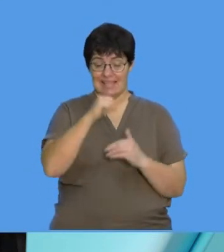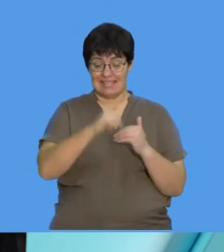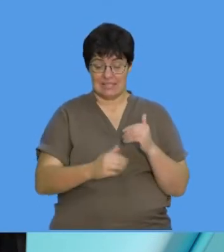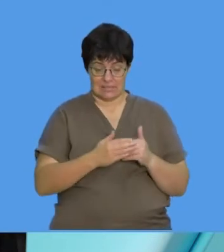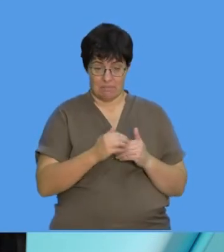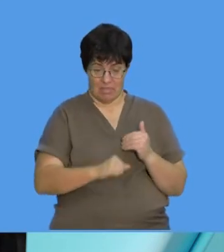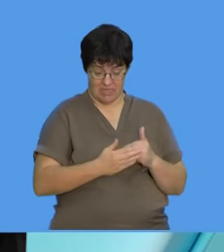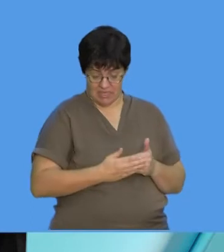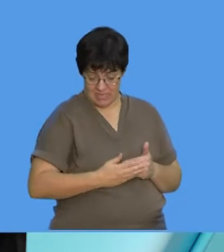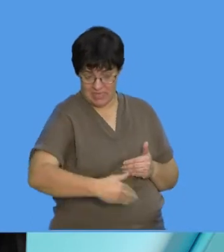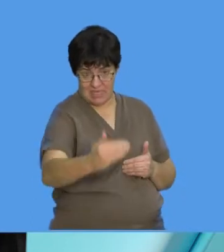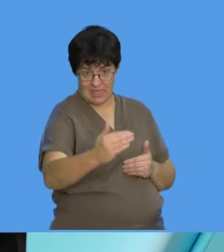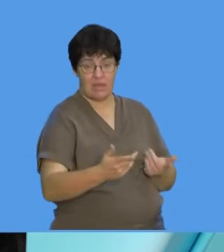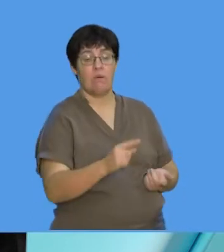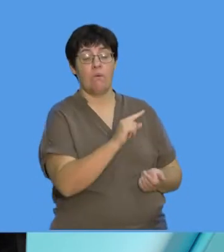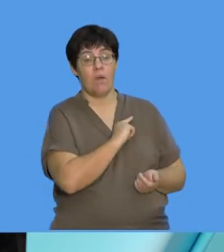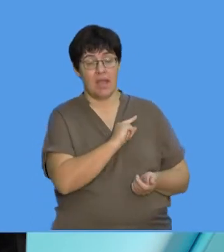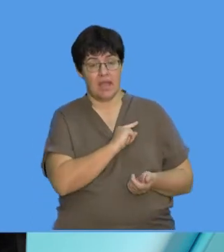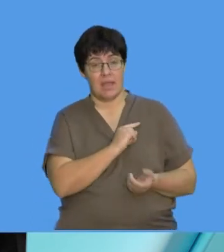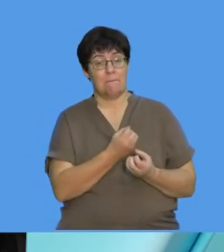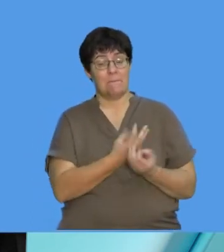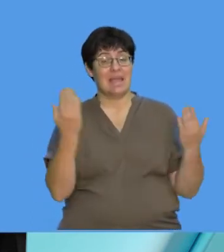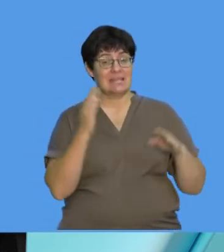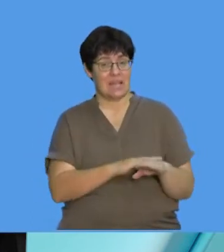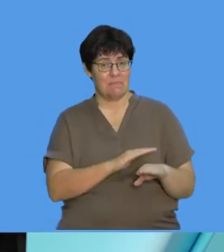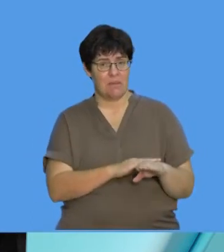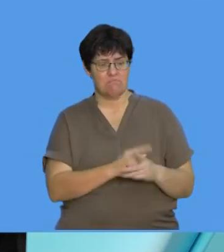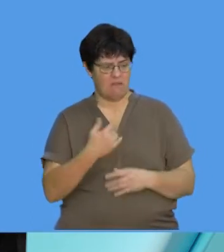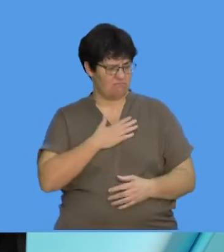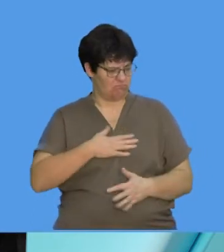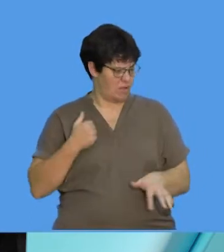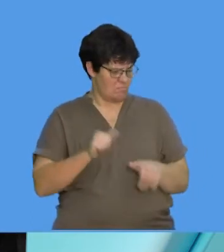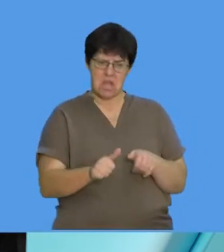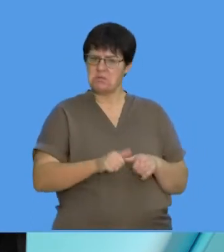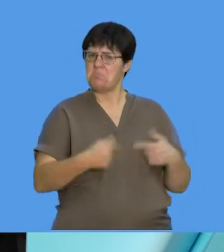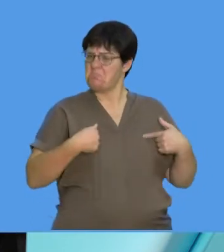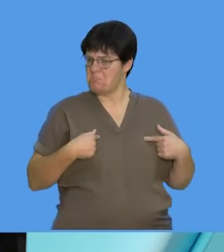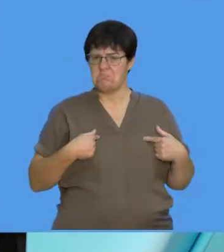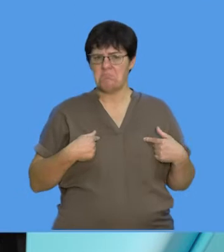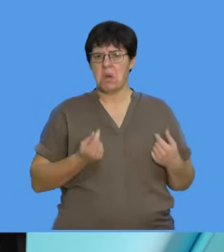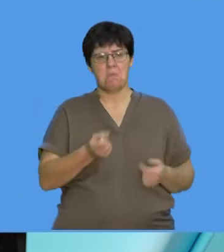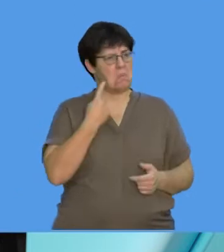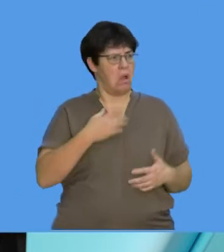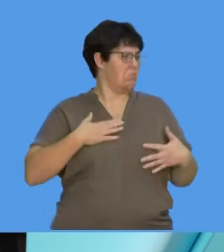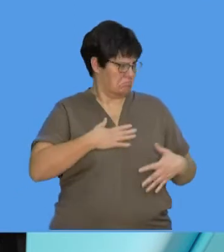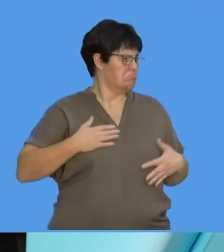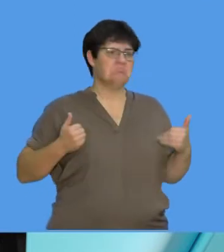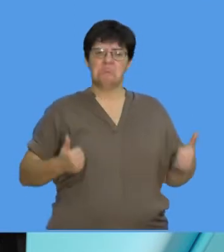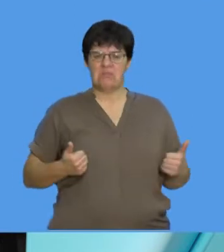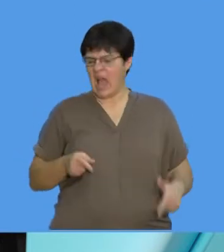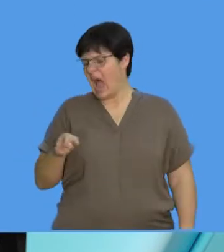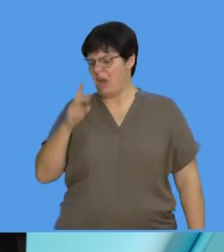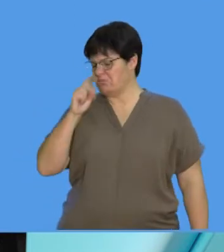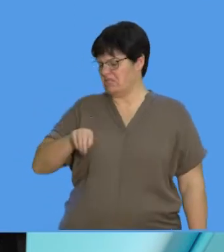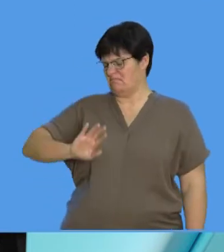six months' worth. And that is the problem because very often people feel better a little bit after taking the antibiotics